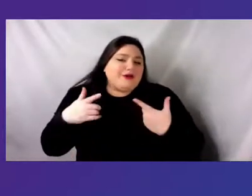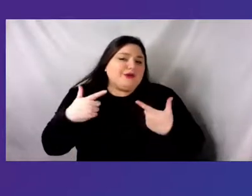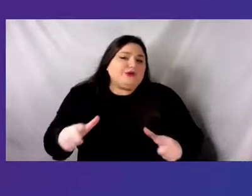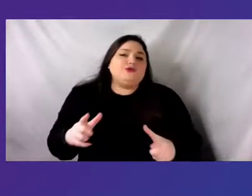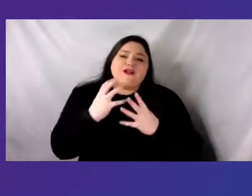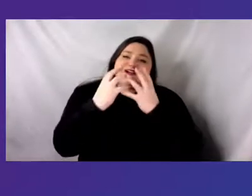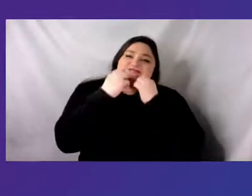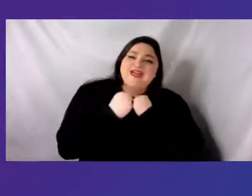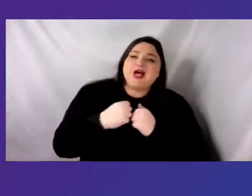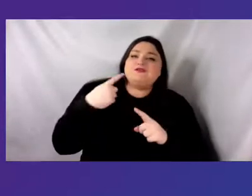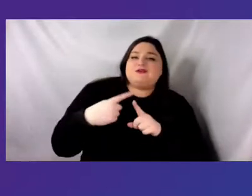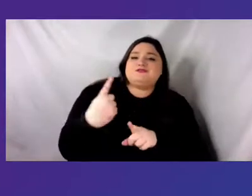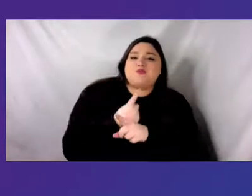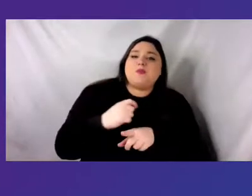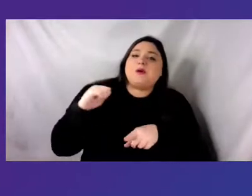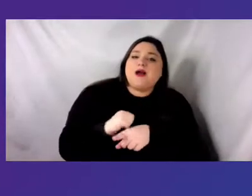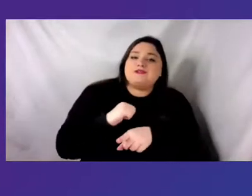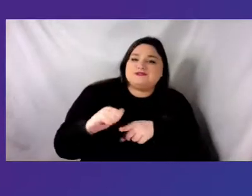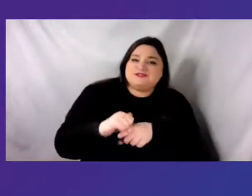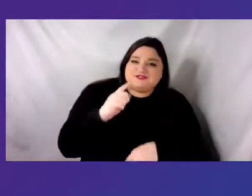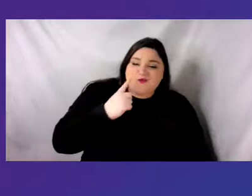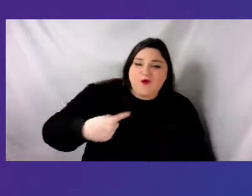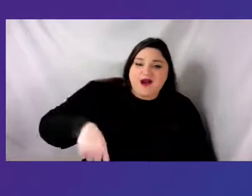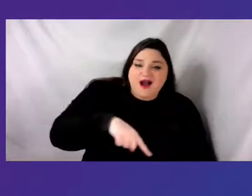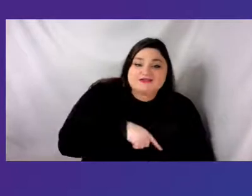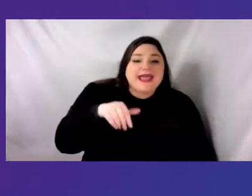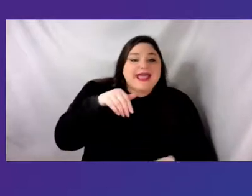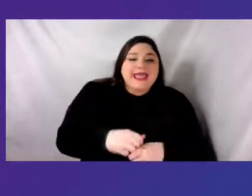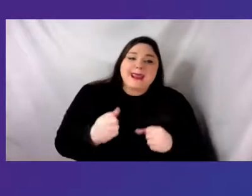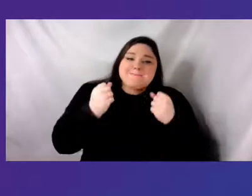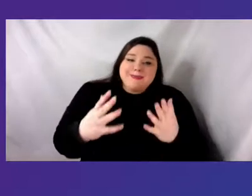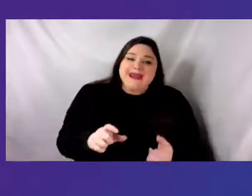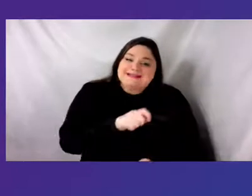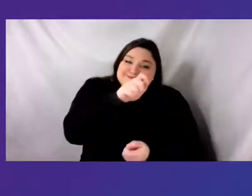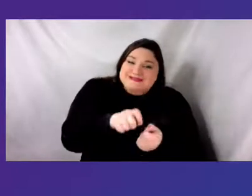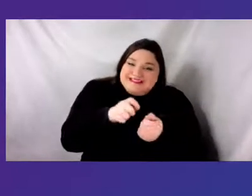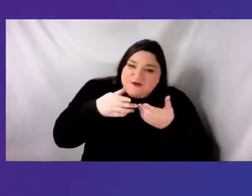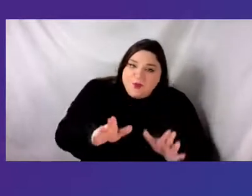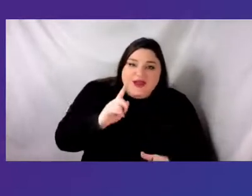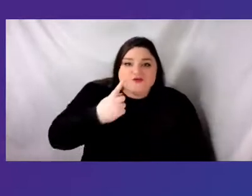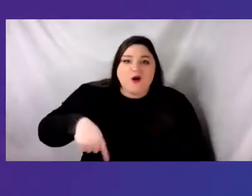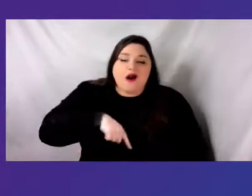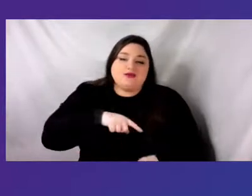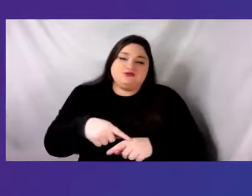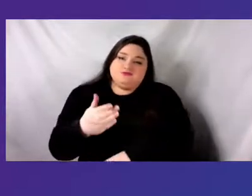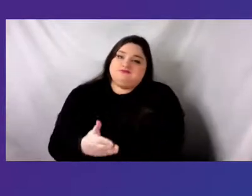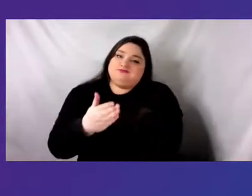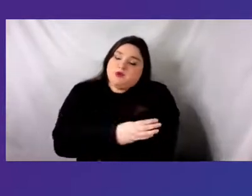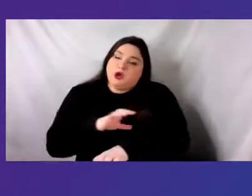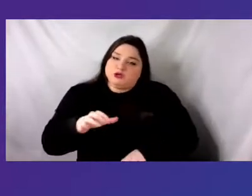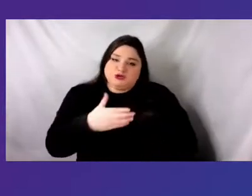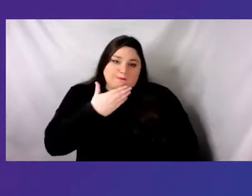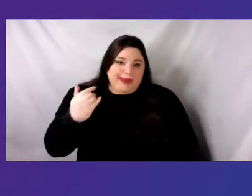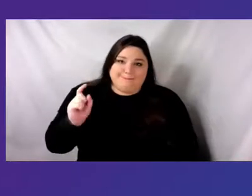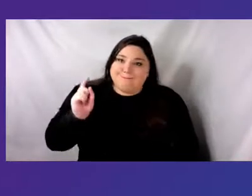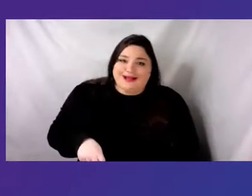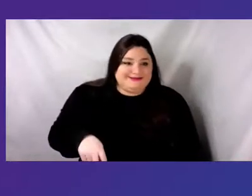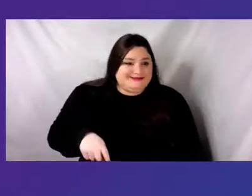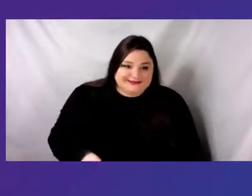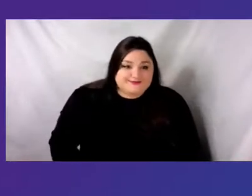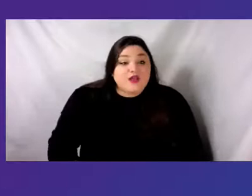And the many specific ways in which we must do better. As a collective of individual dance workers,